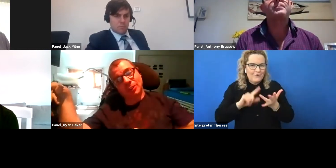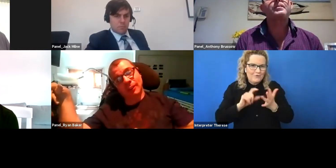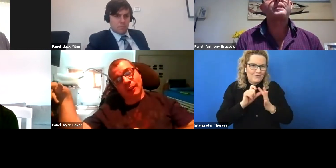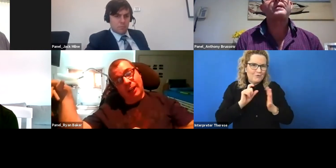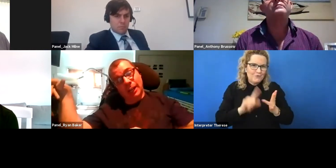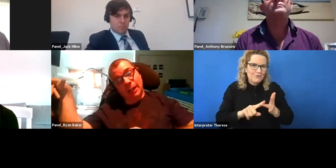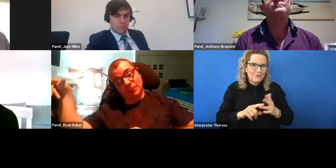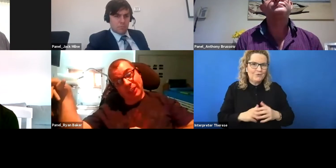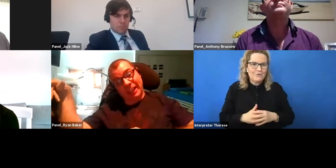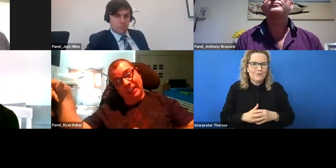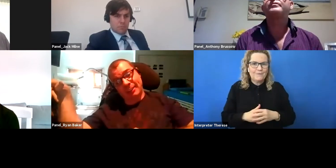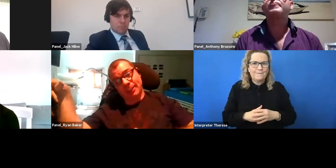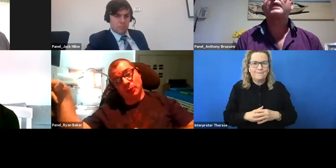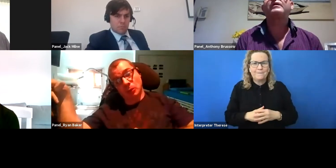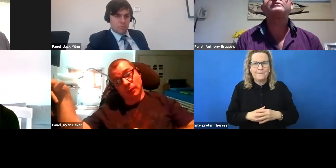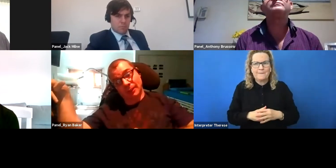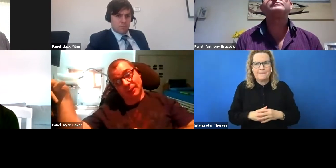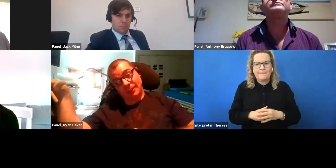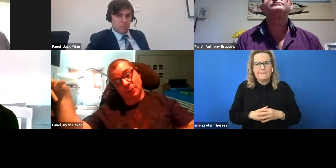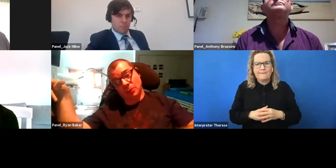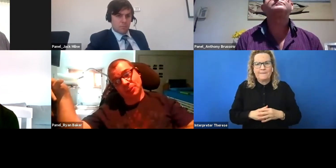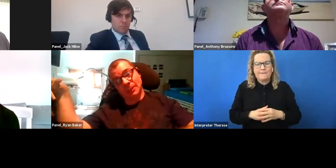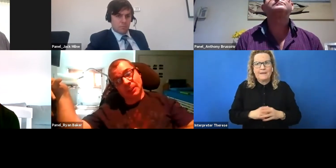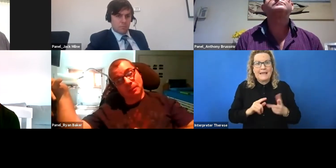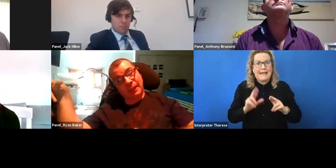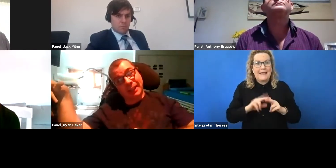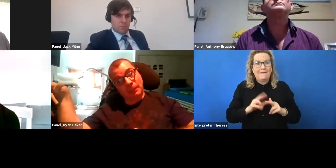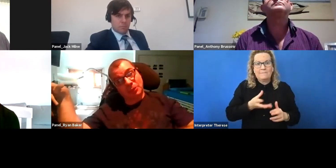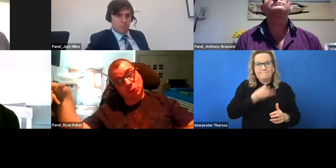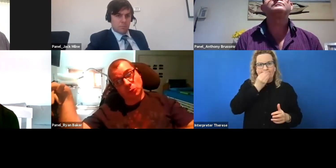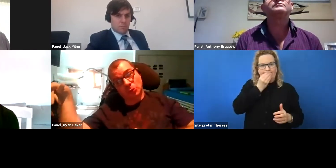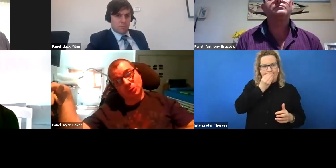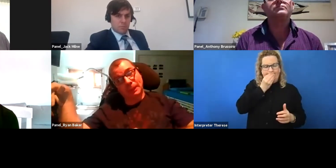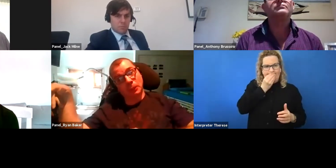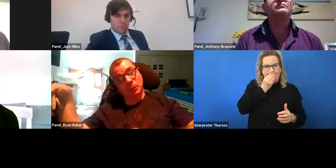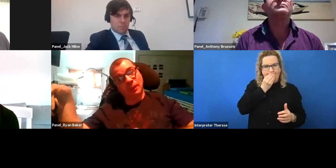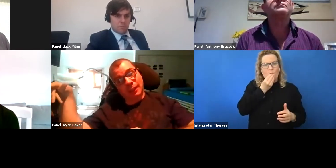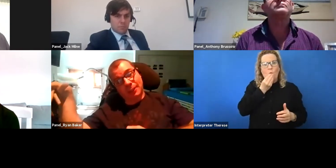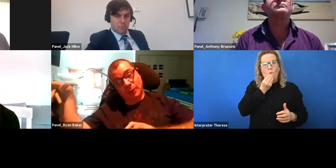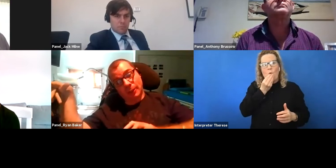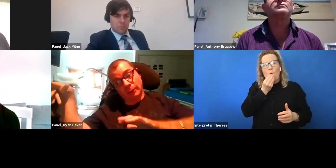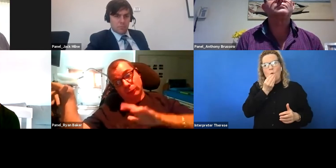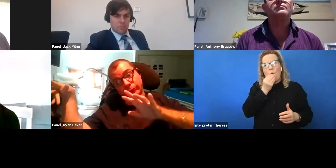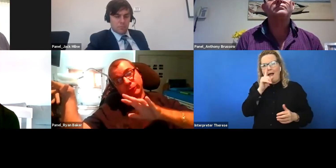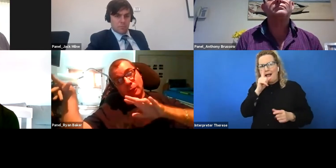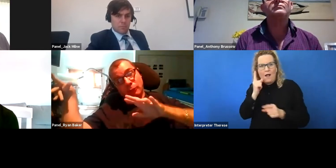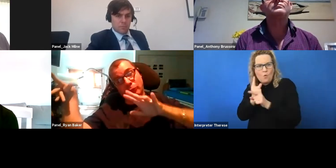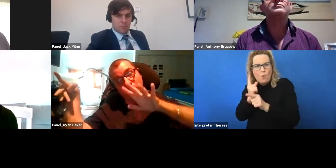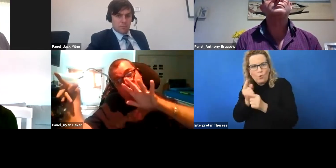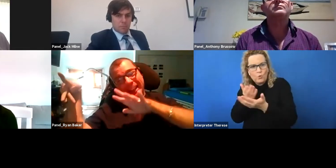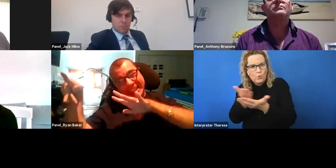Not saying anything or not saying able to talk to people, kind of,